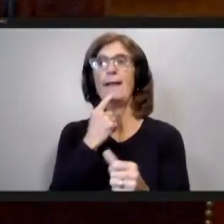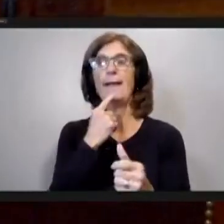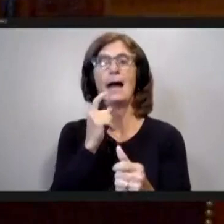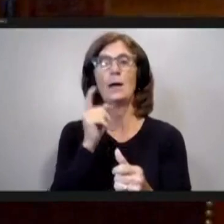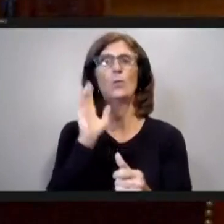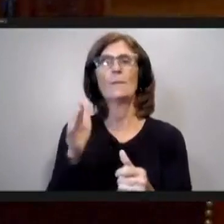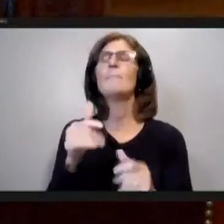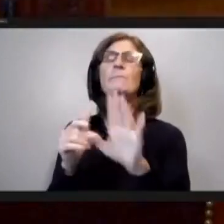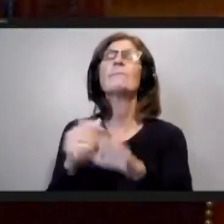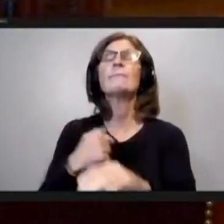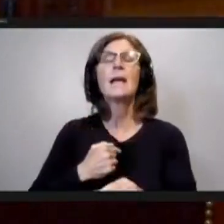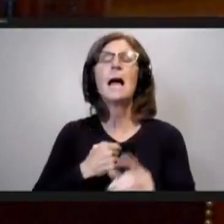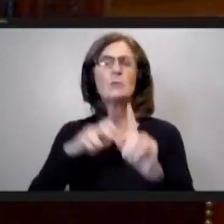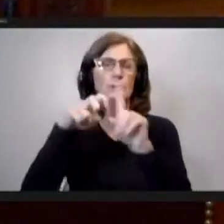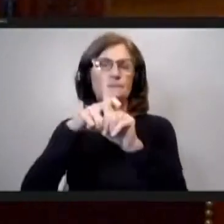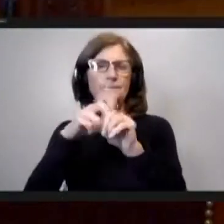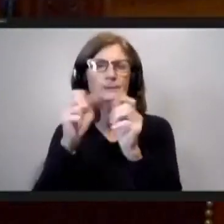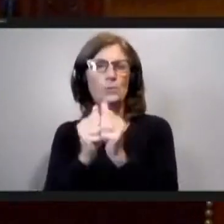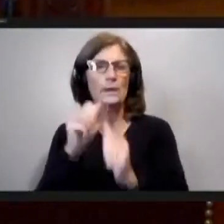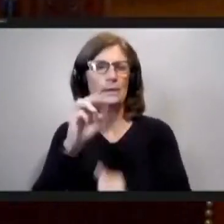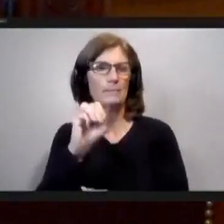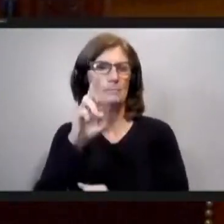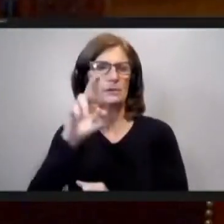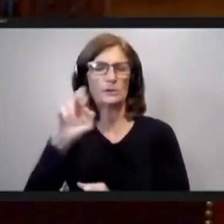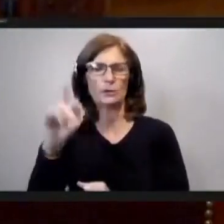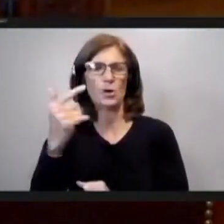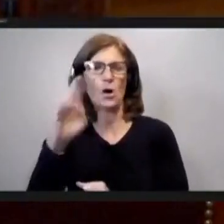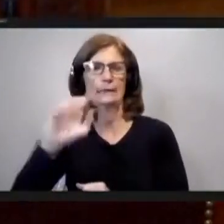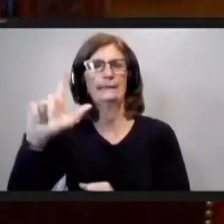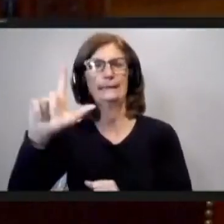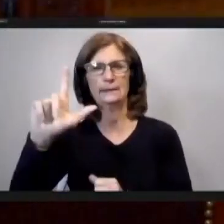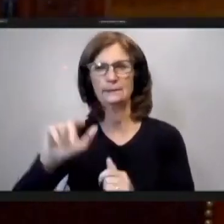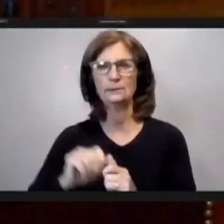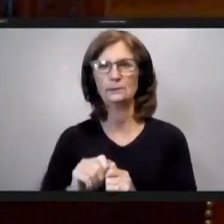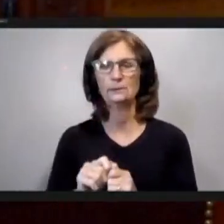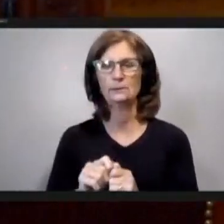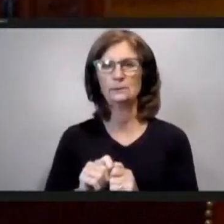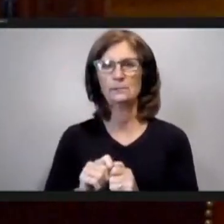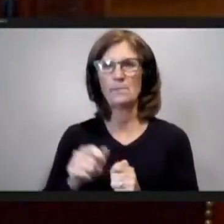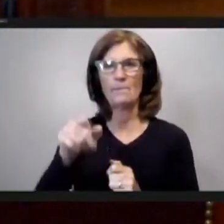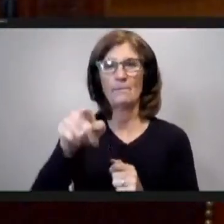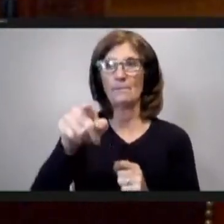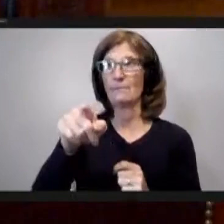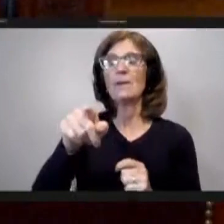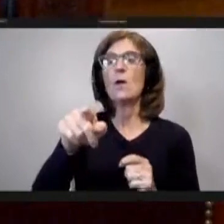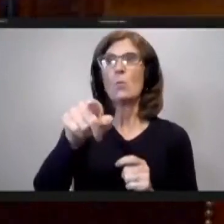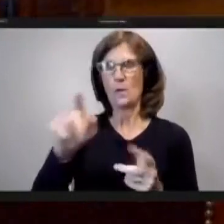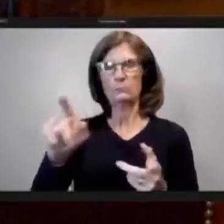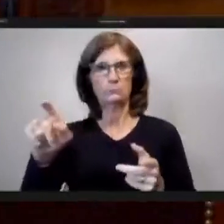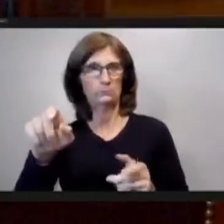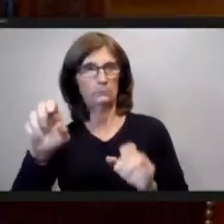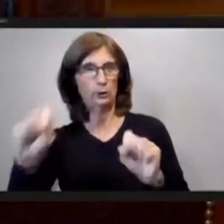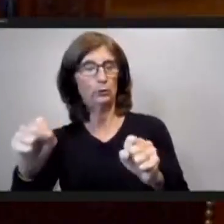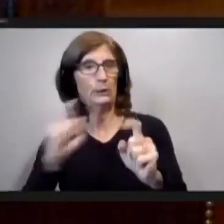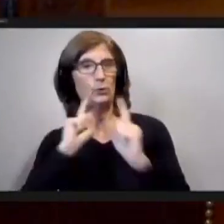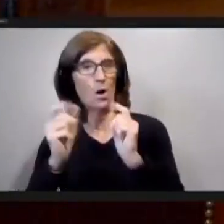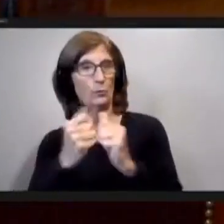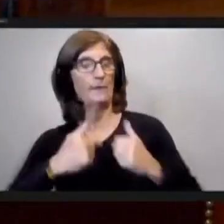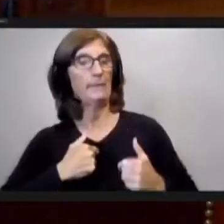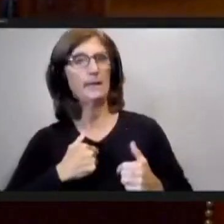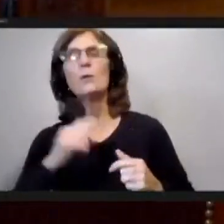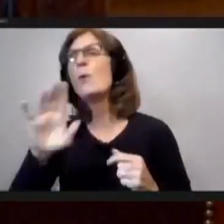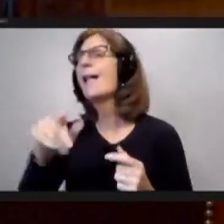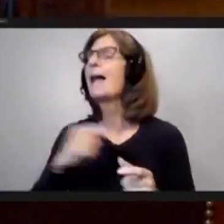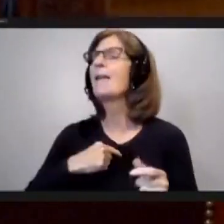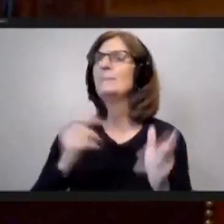caulkill let's figure this out because this is just well i've only been here before him no but him and i talked about about this before about